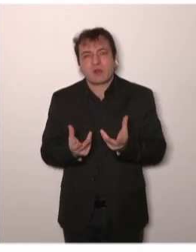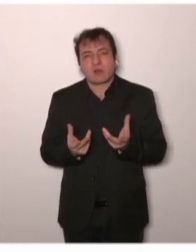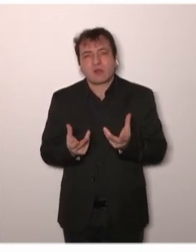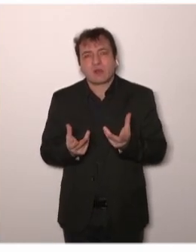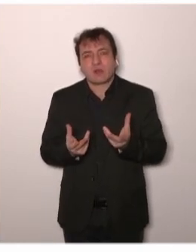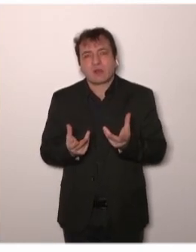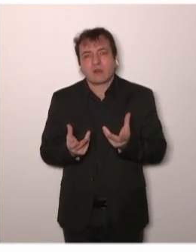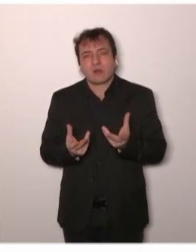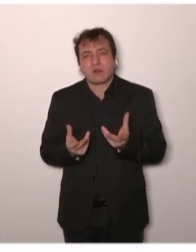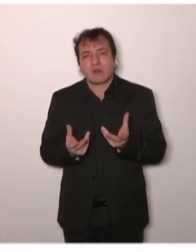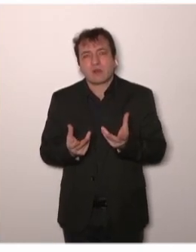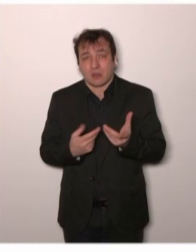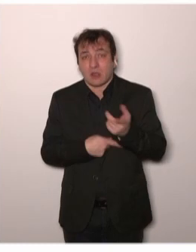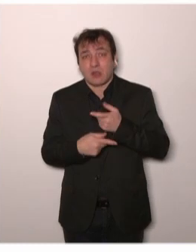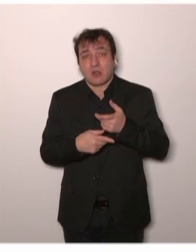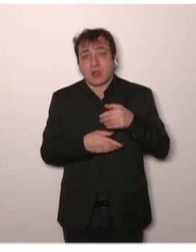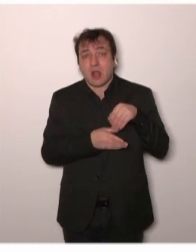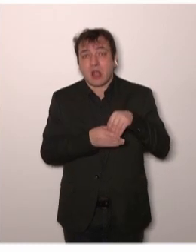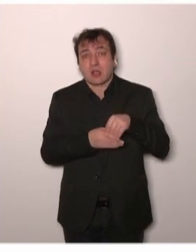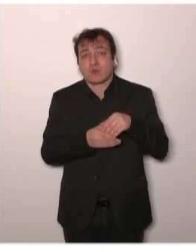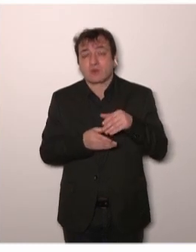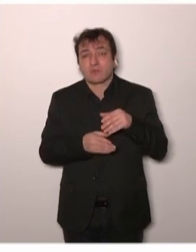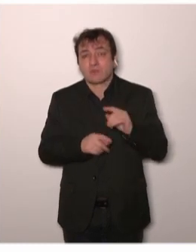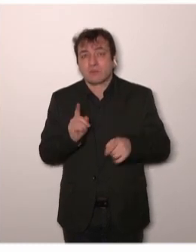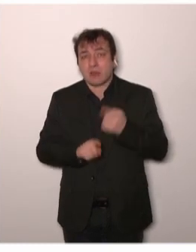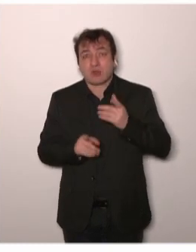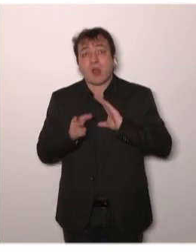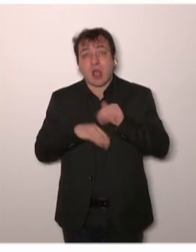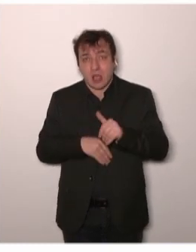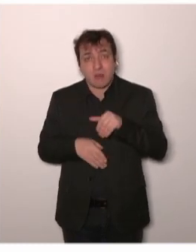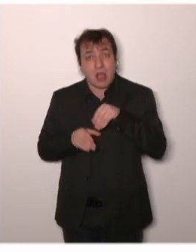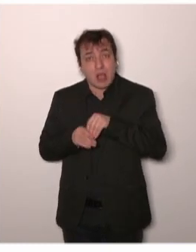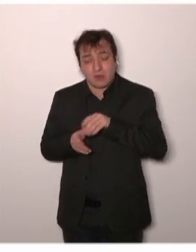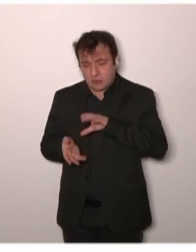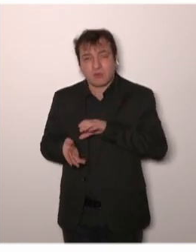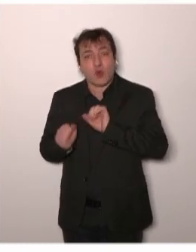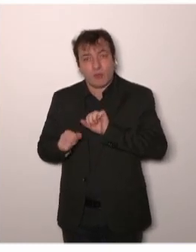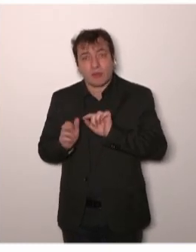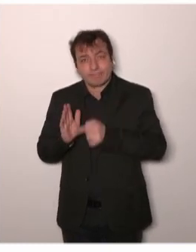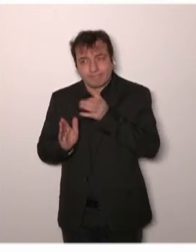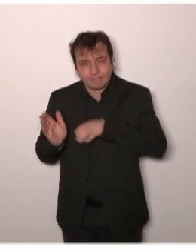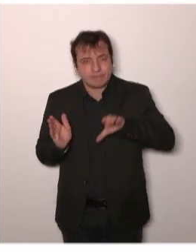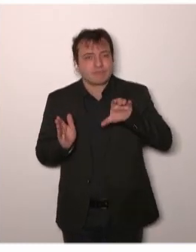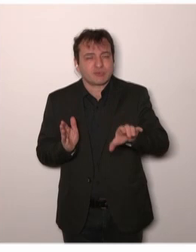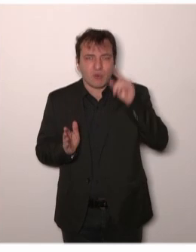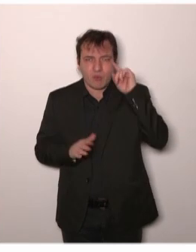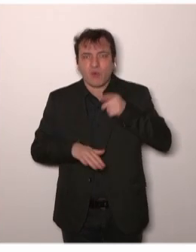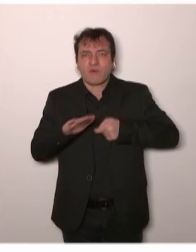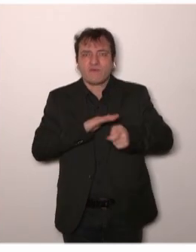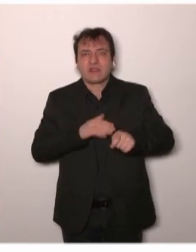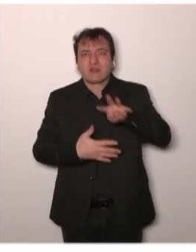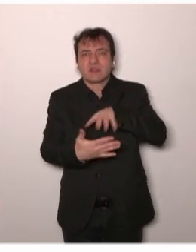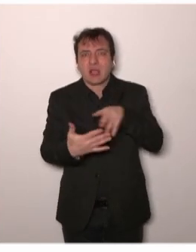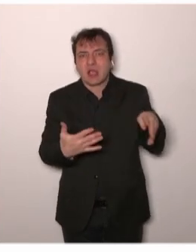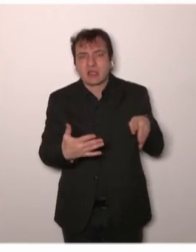that could be reinvested, actually, maybe to finance an independent agenda at the level of the, at the European level. Can